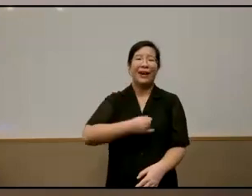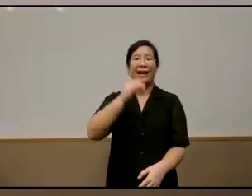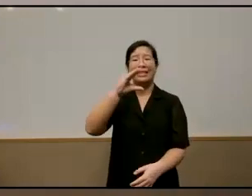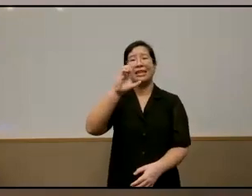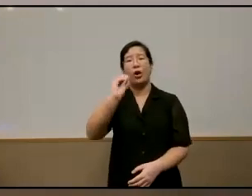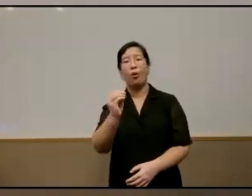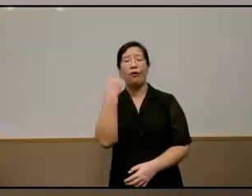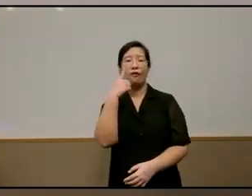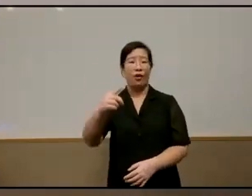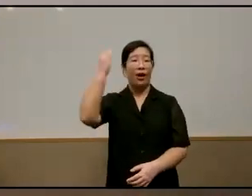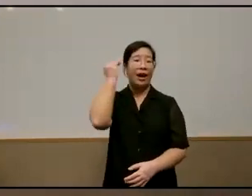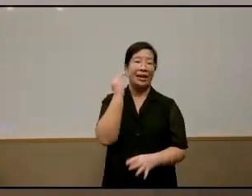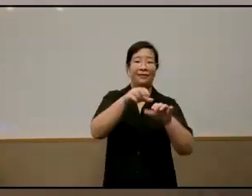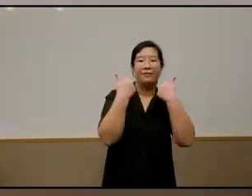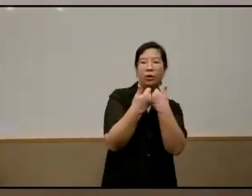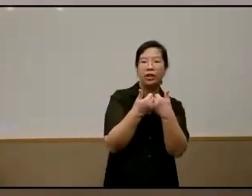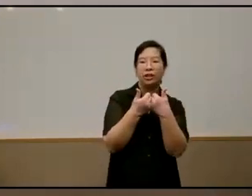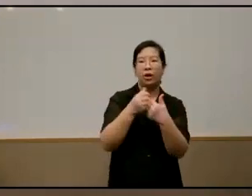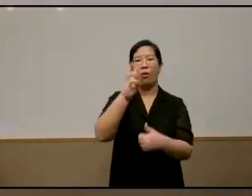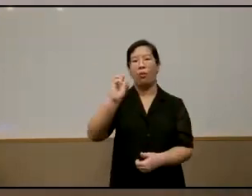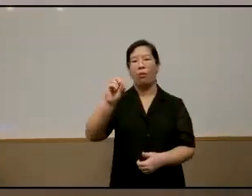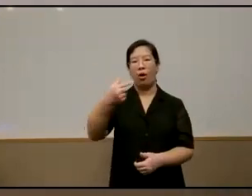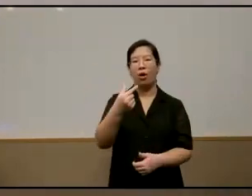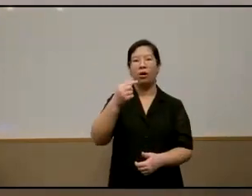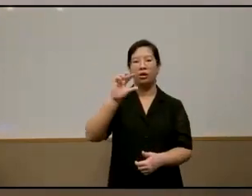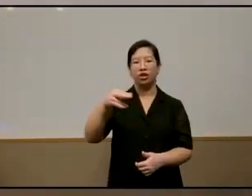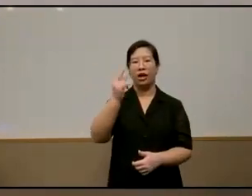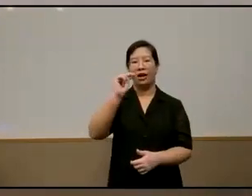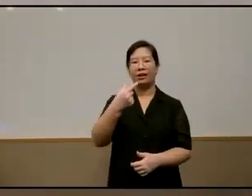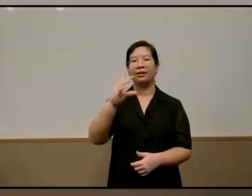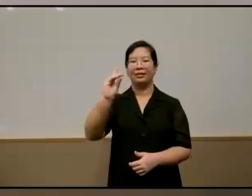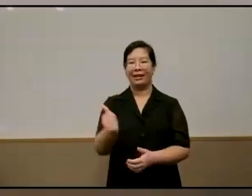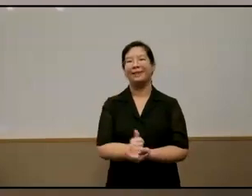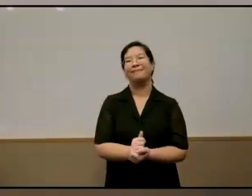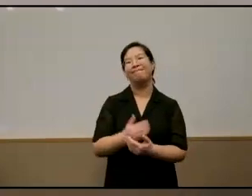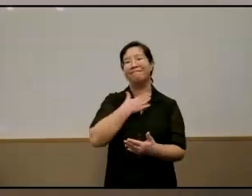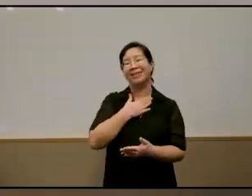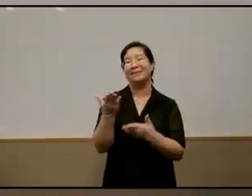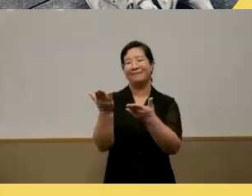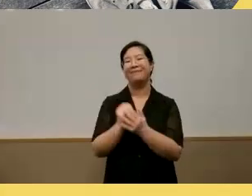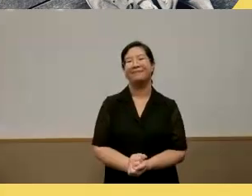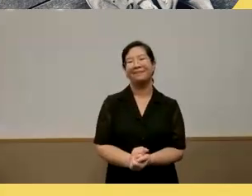of the head foundation dr wang chang da to deliver his opening message dr chang da please